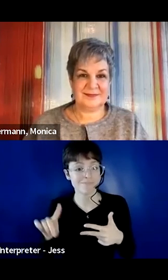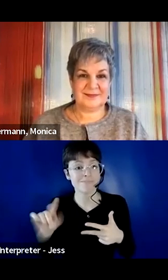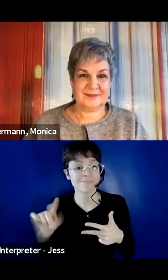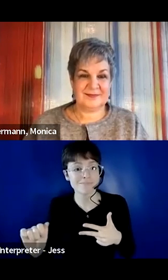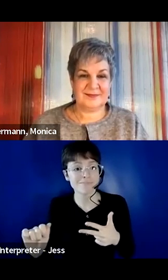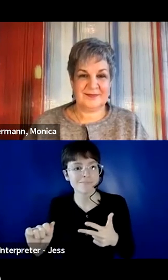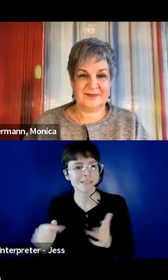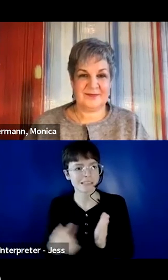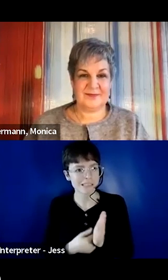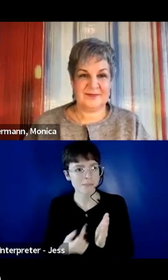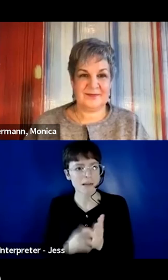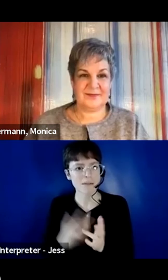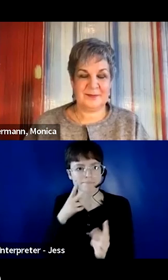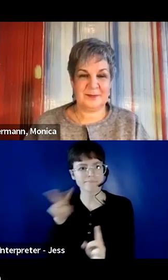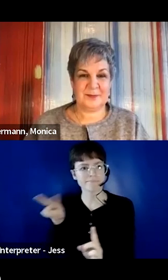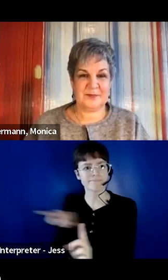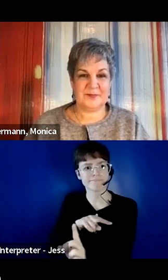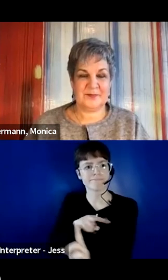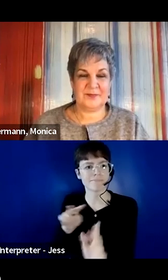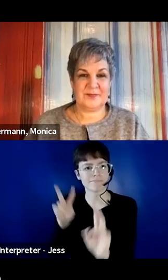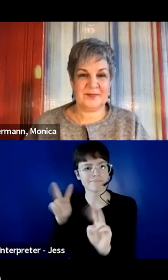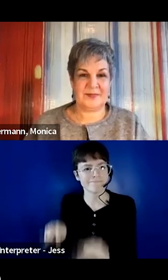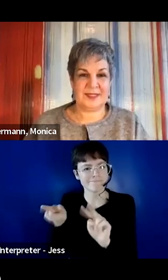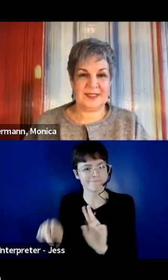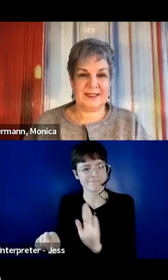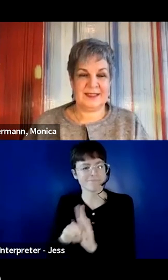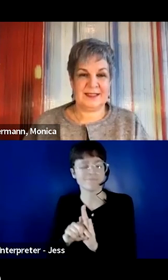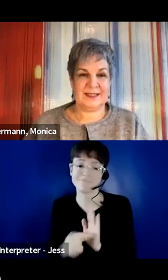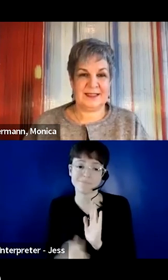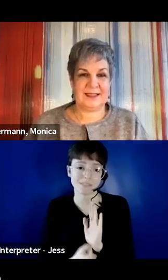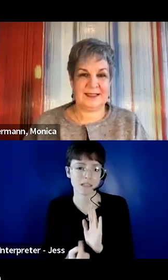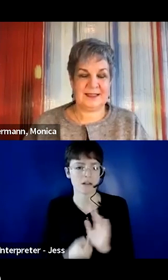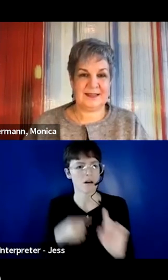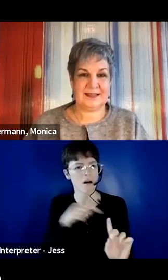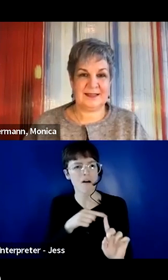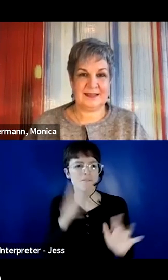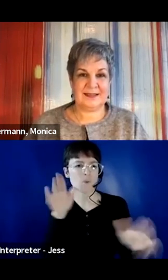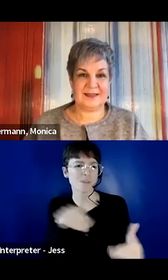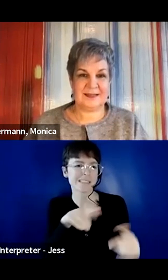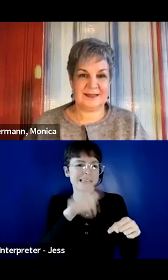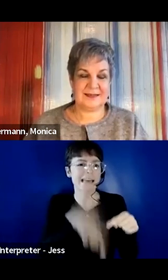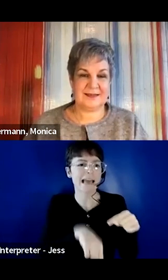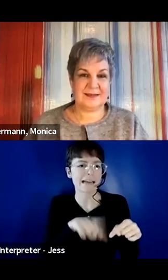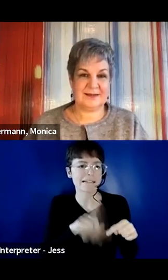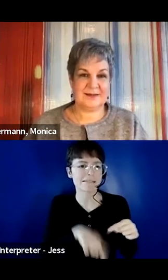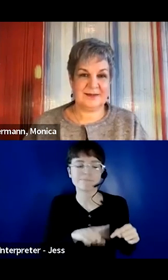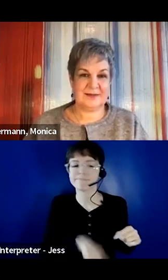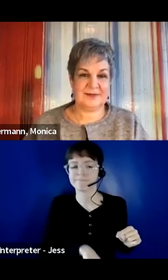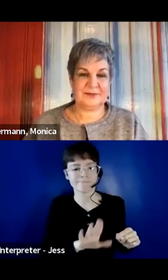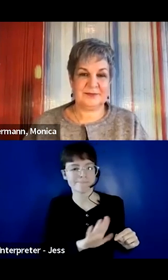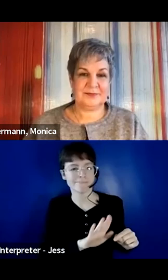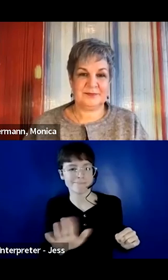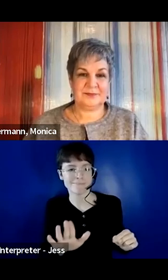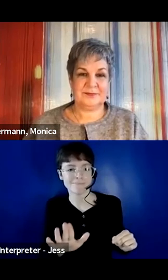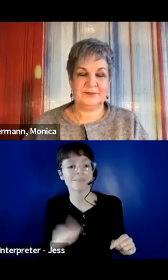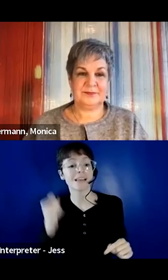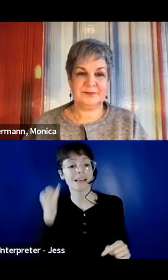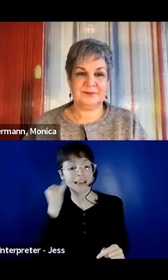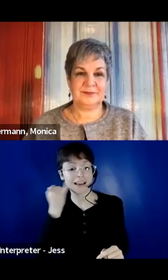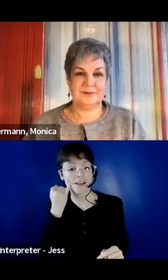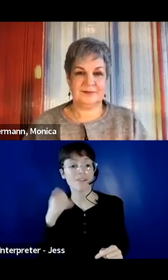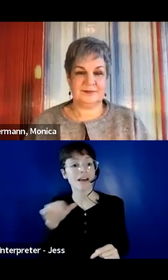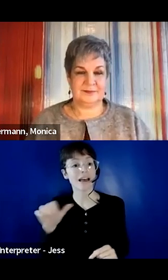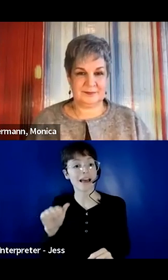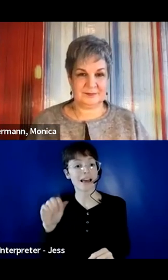framed negatively. So based on what someone can't do, but instead, you know, we could, you know, not use ableist language like